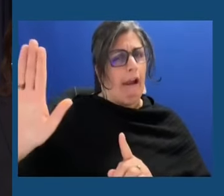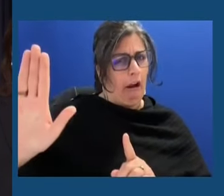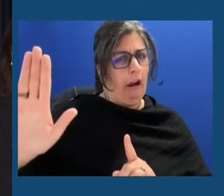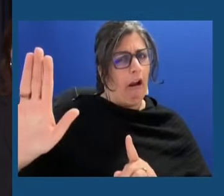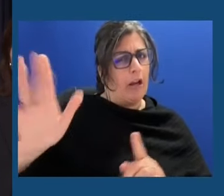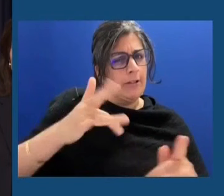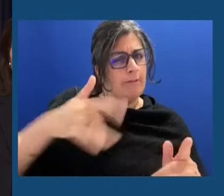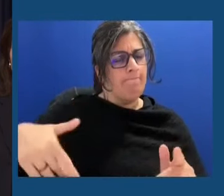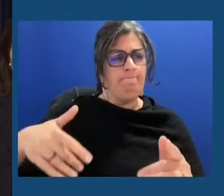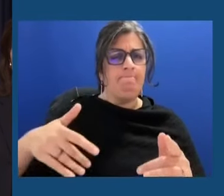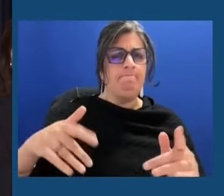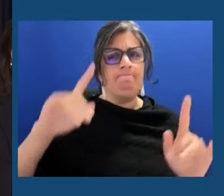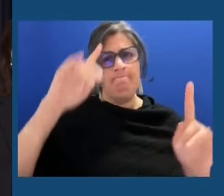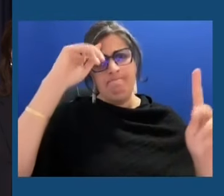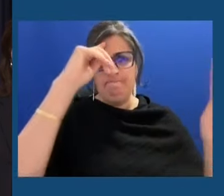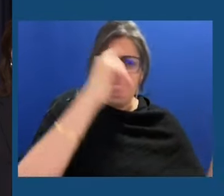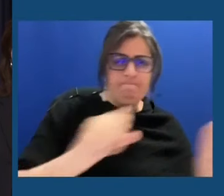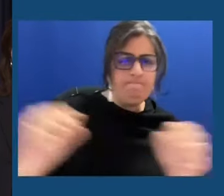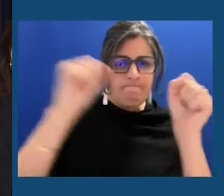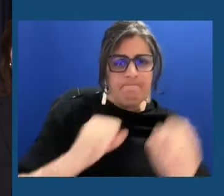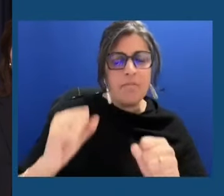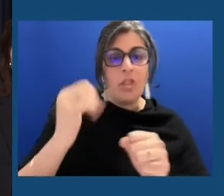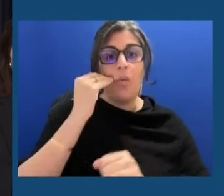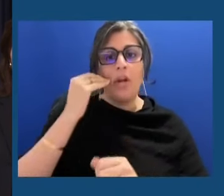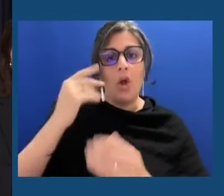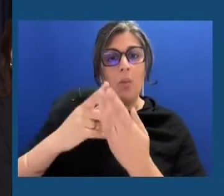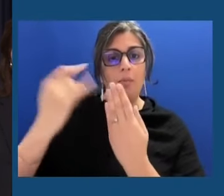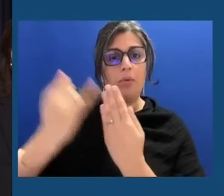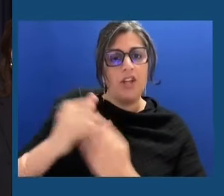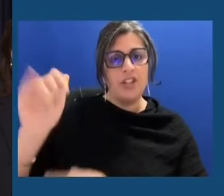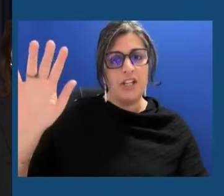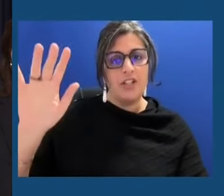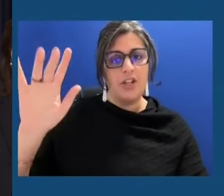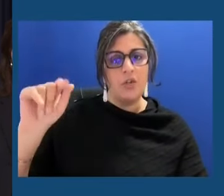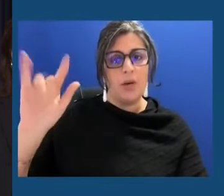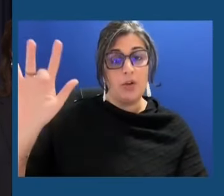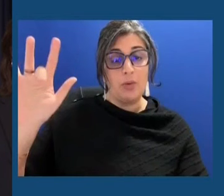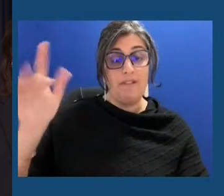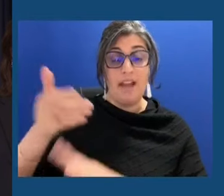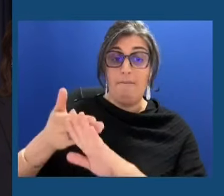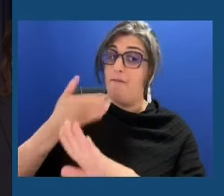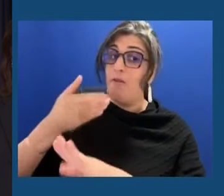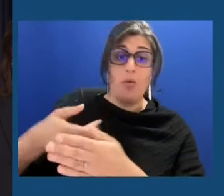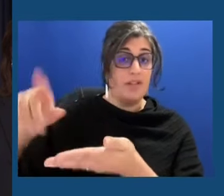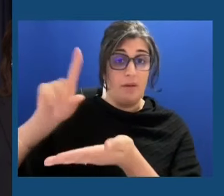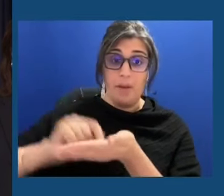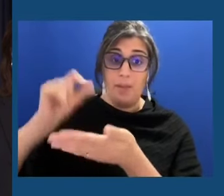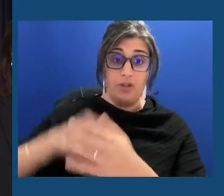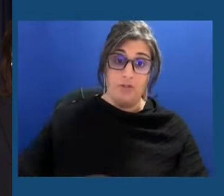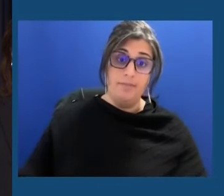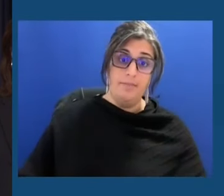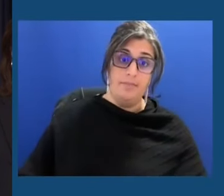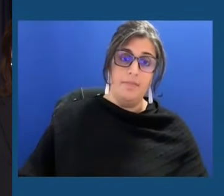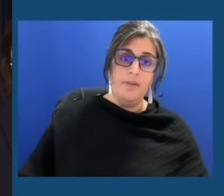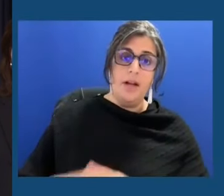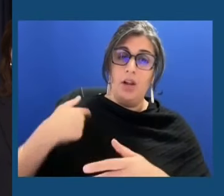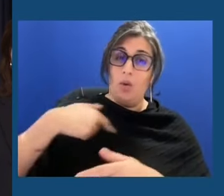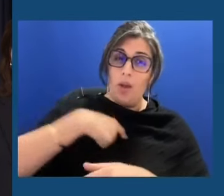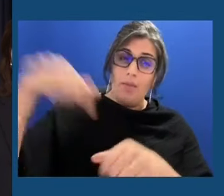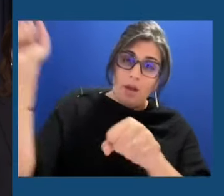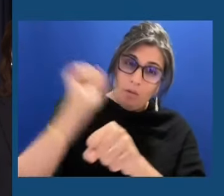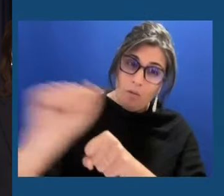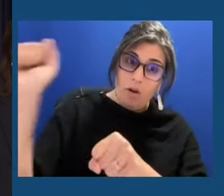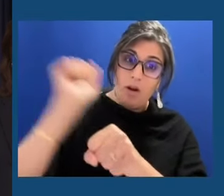We know Project 2025 before it was even published. And we have been working both in my